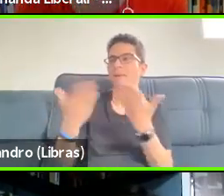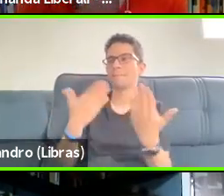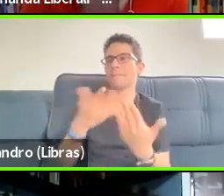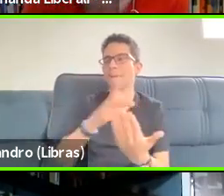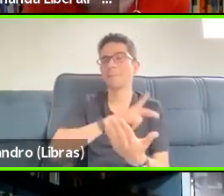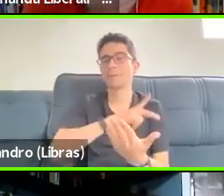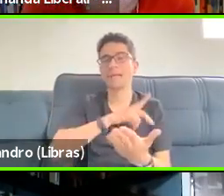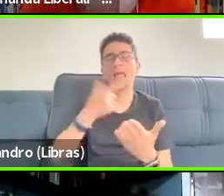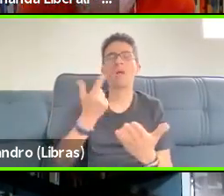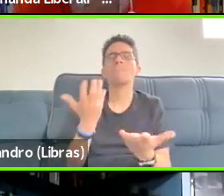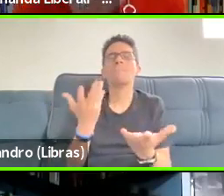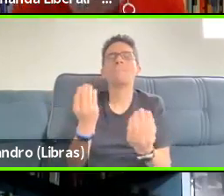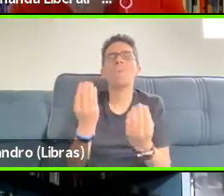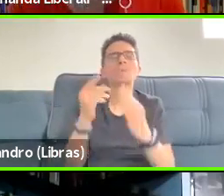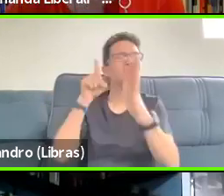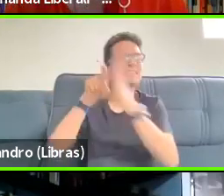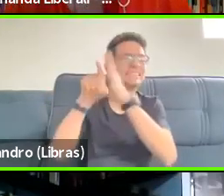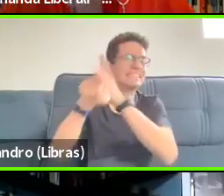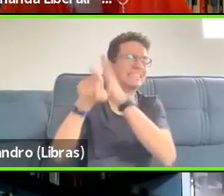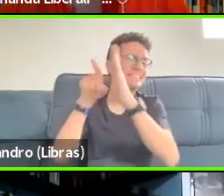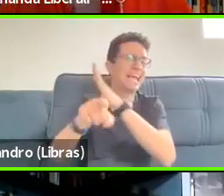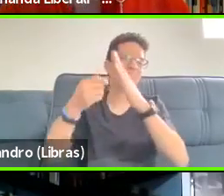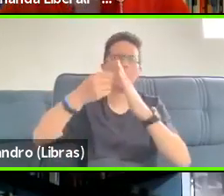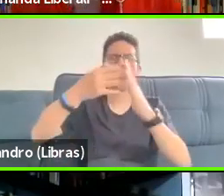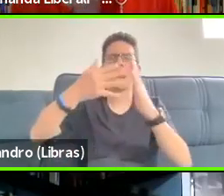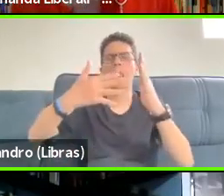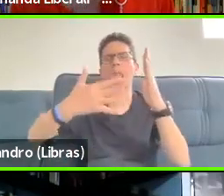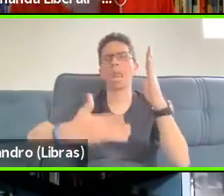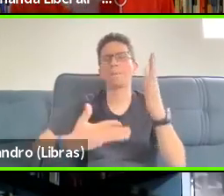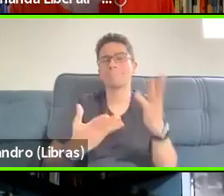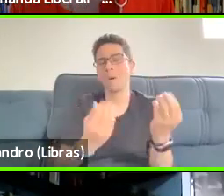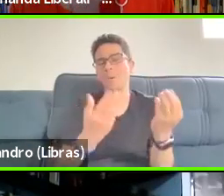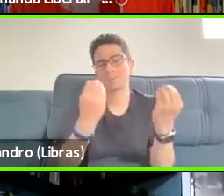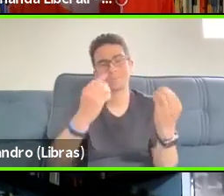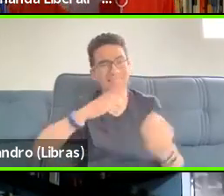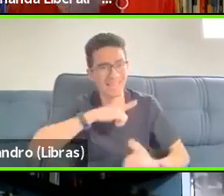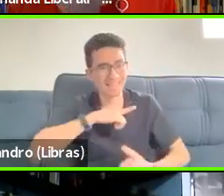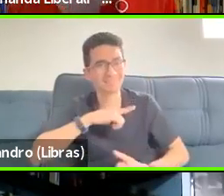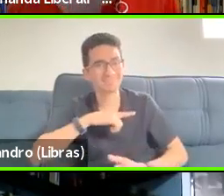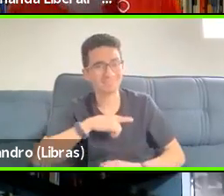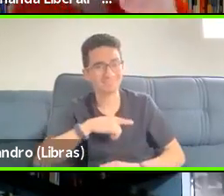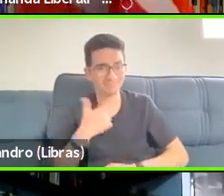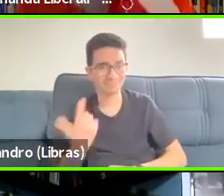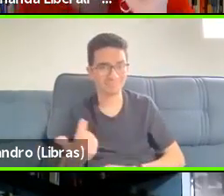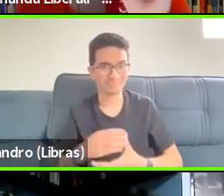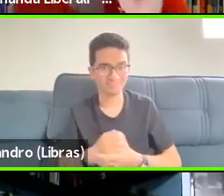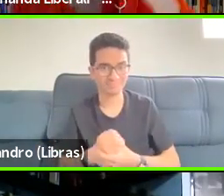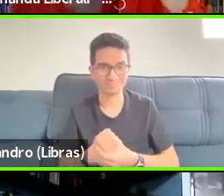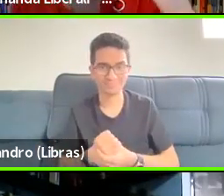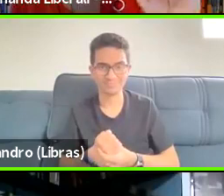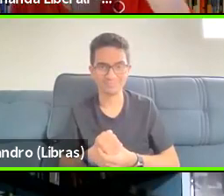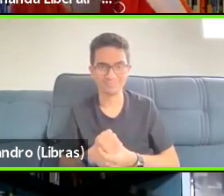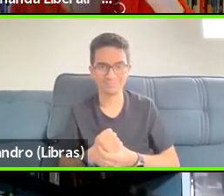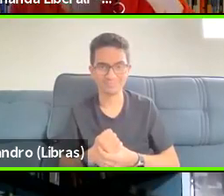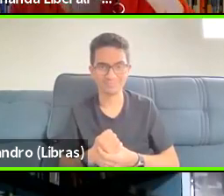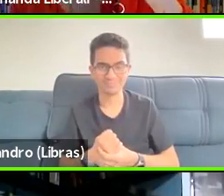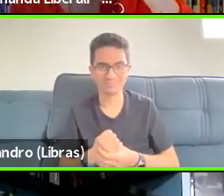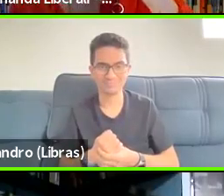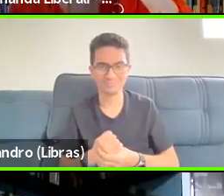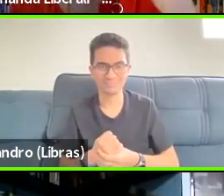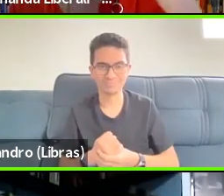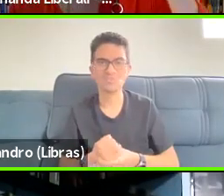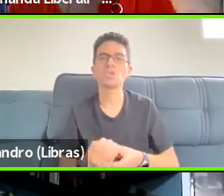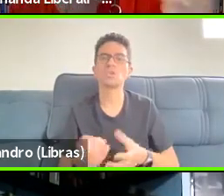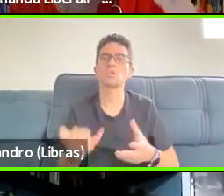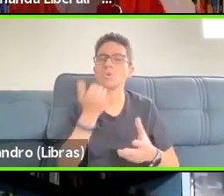ask. Let me explain something. She wants to be convinced. Okay. I want to talk to